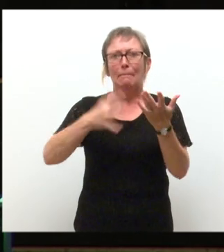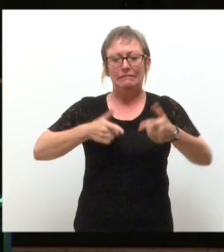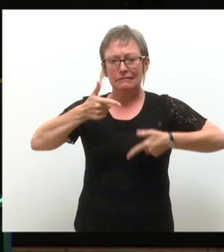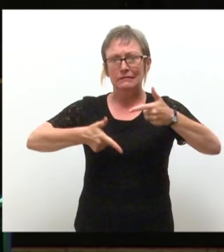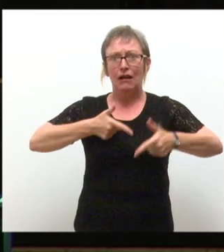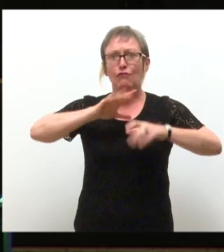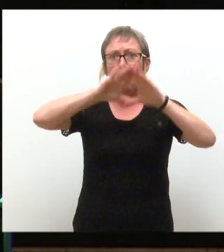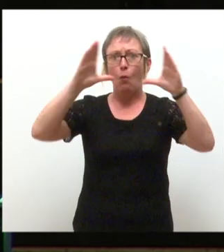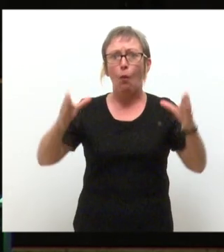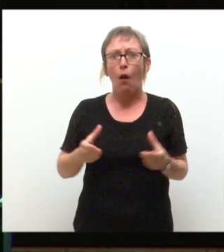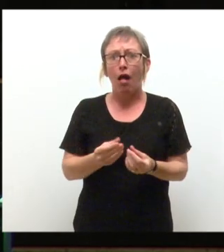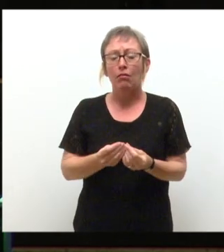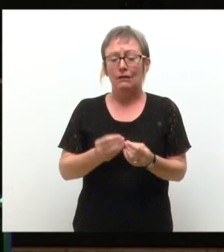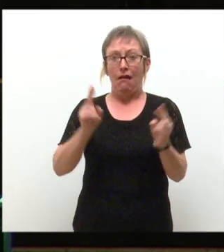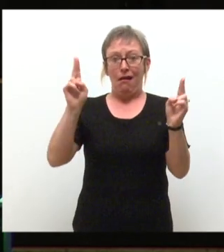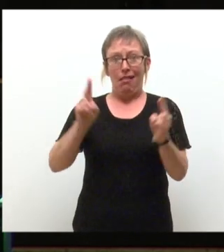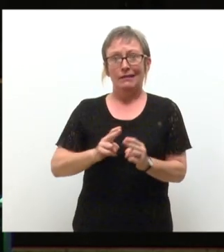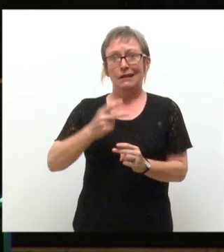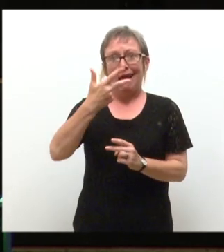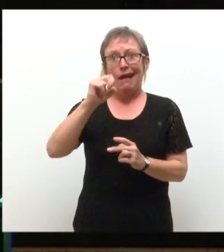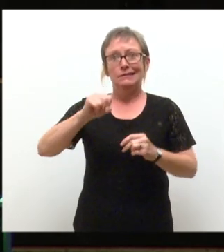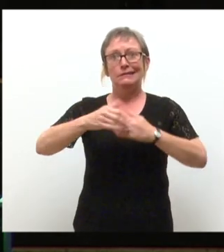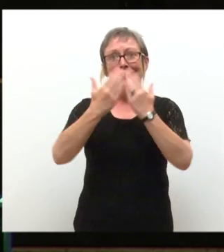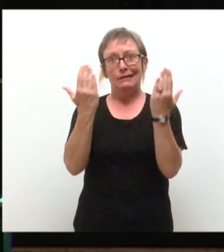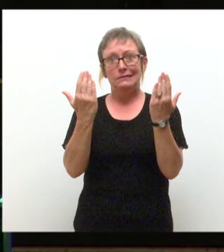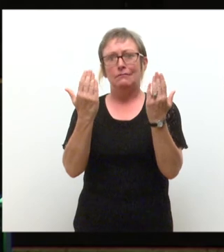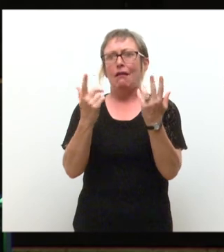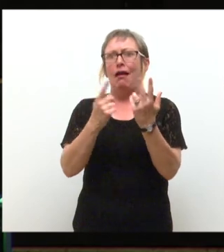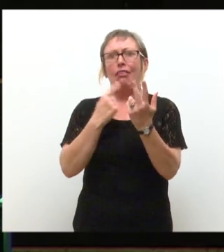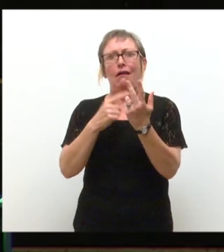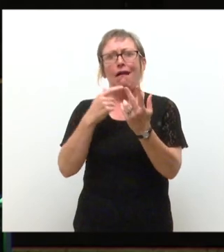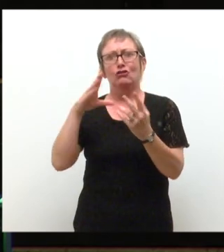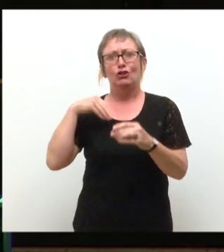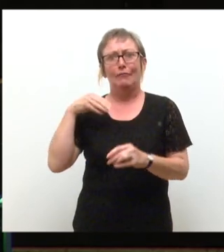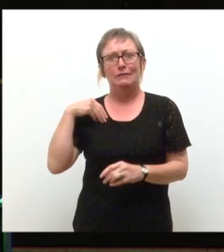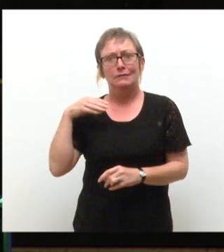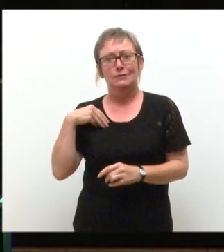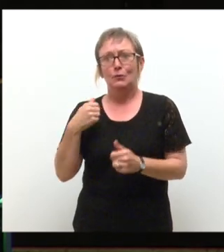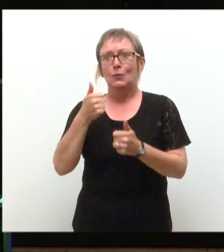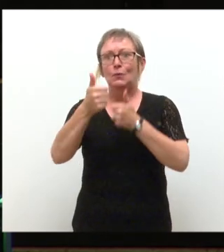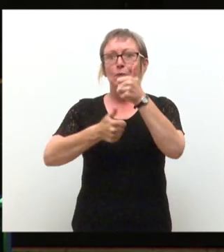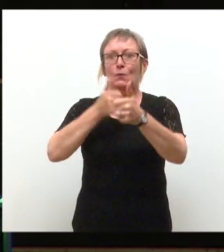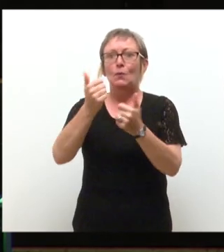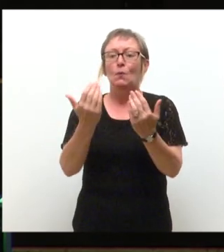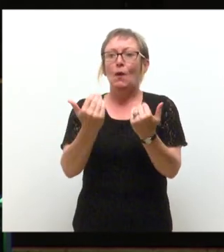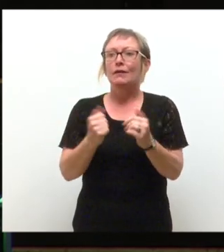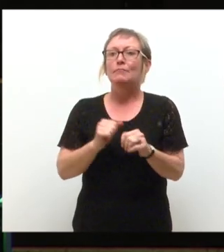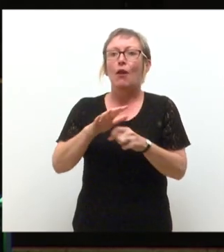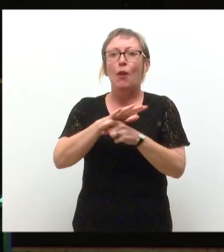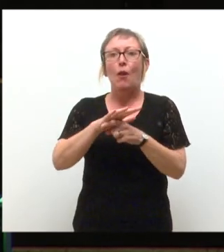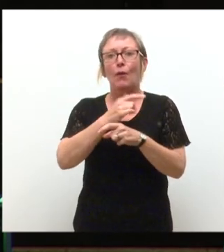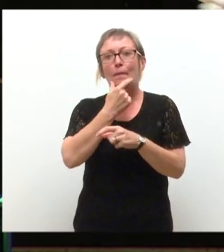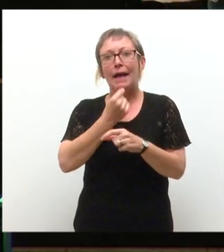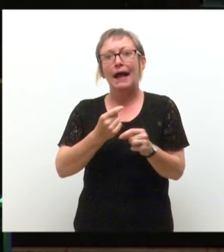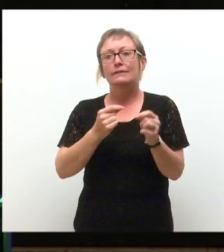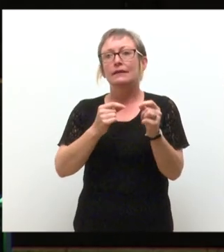very impressively in less than 80 days amongst many, many other achievements. Put your hands together please to welcome local lad, the one and only